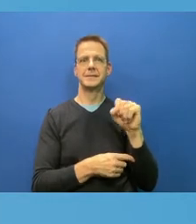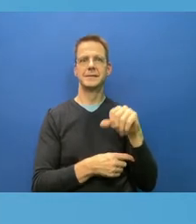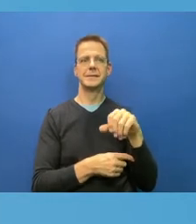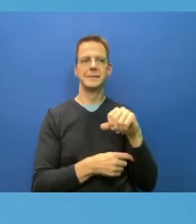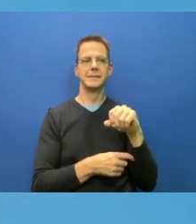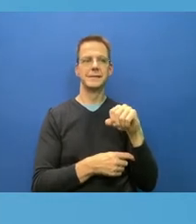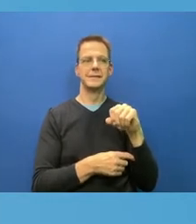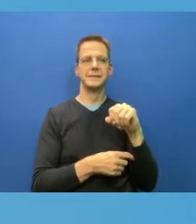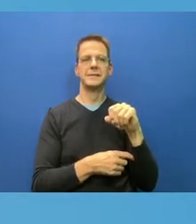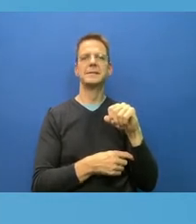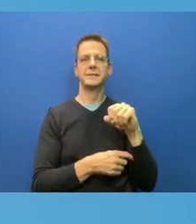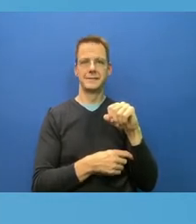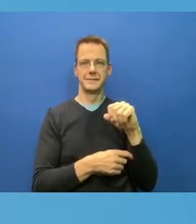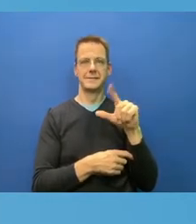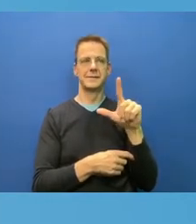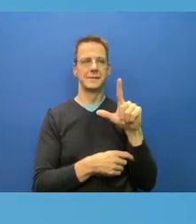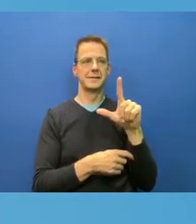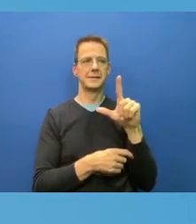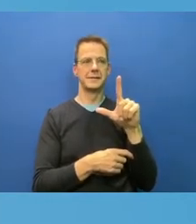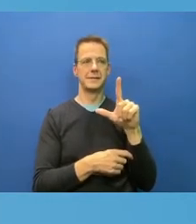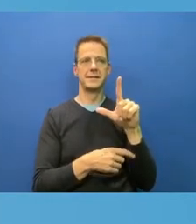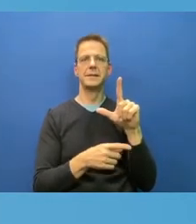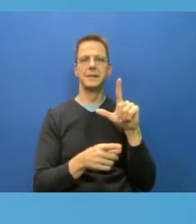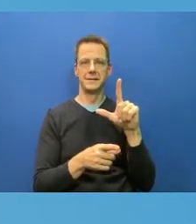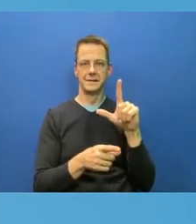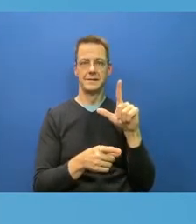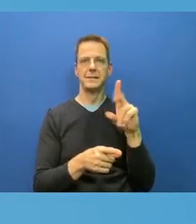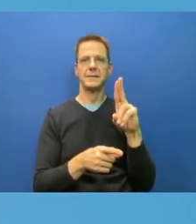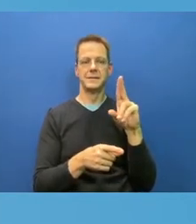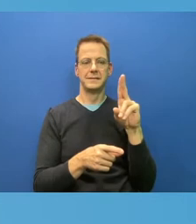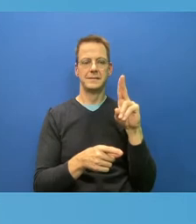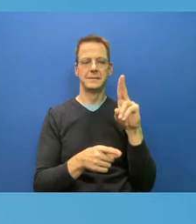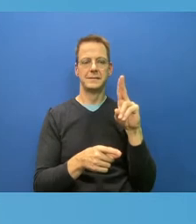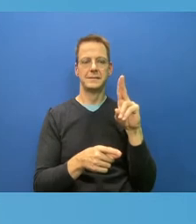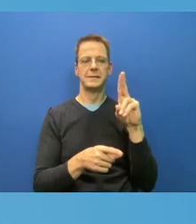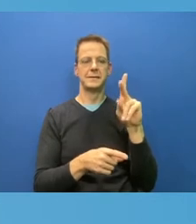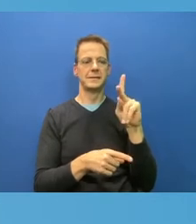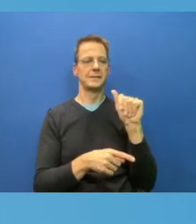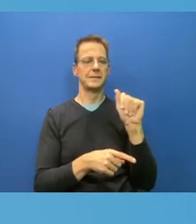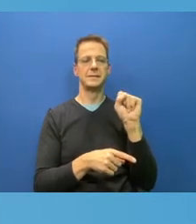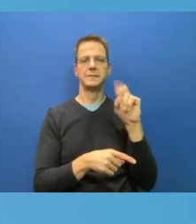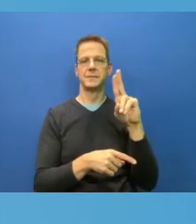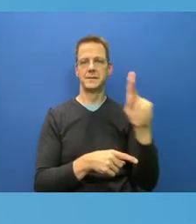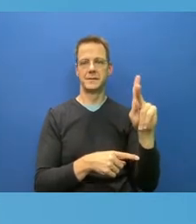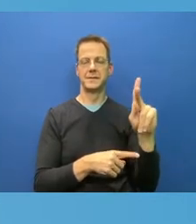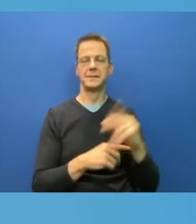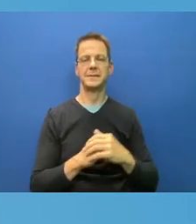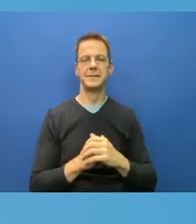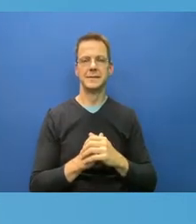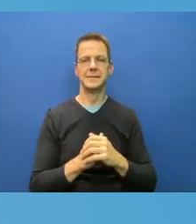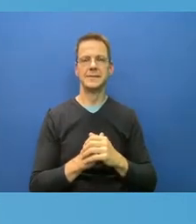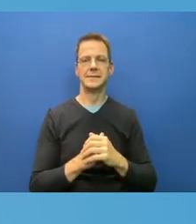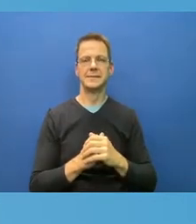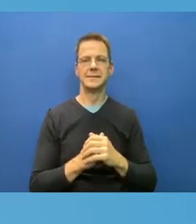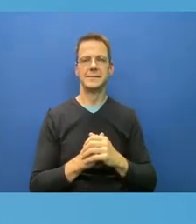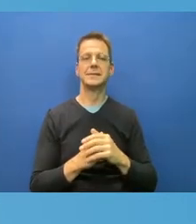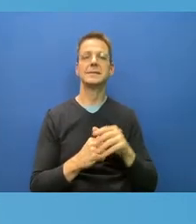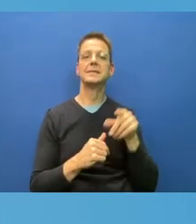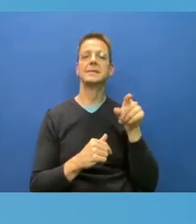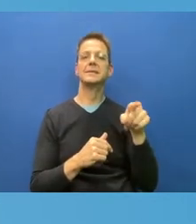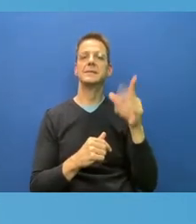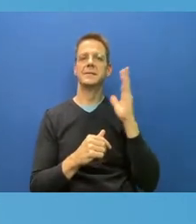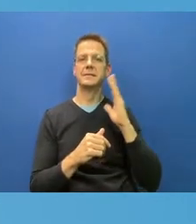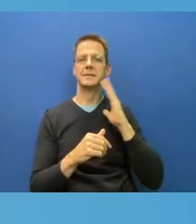Policy Committee, to share some comments with respect to the dichotomy between good science and politics.